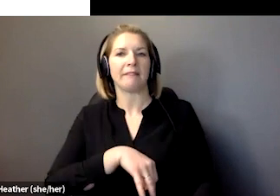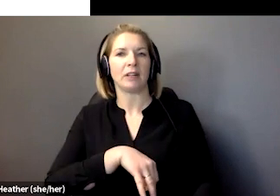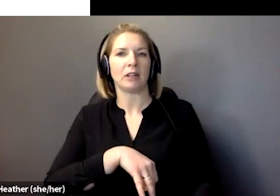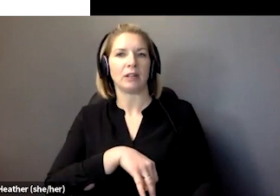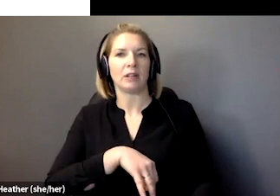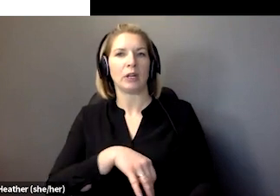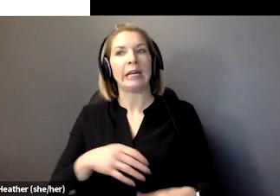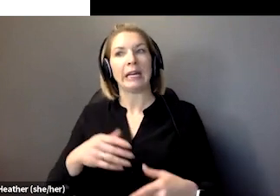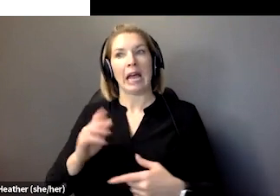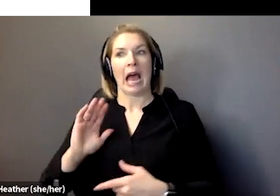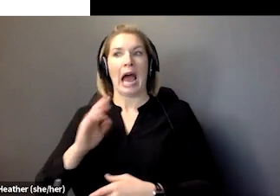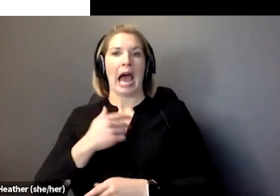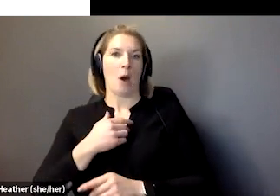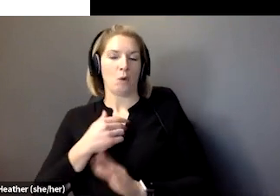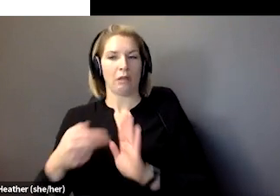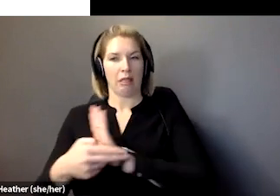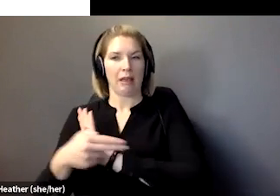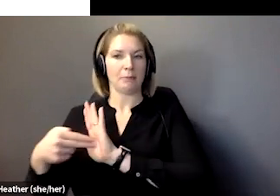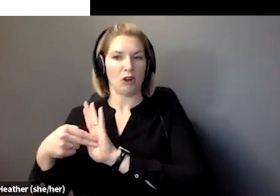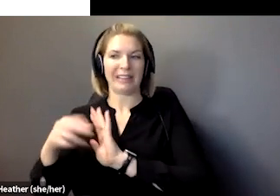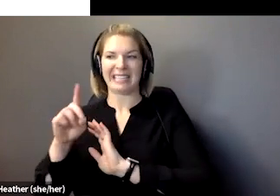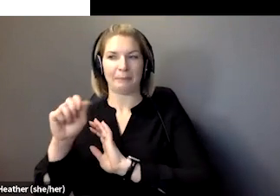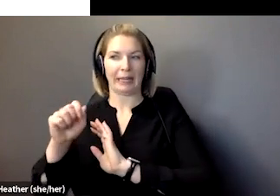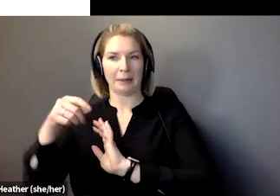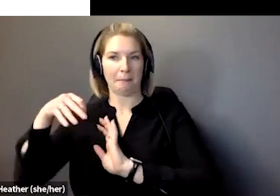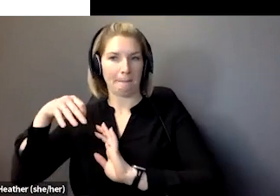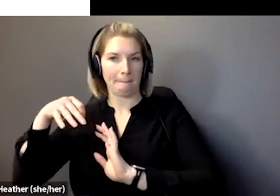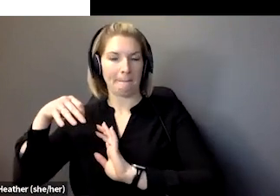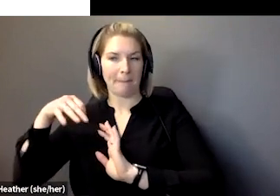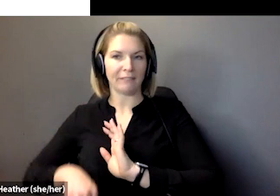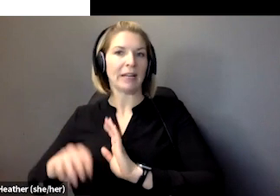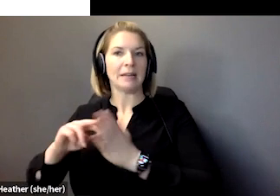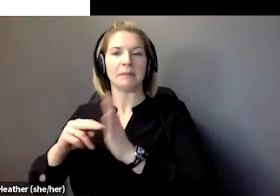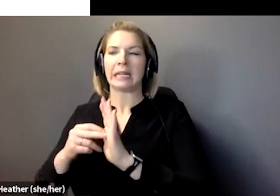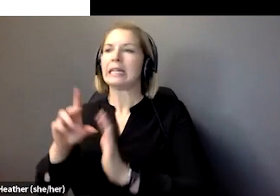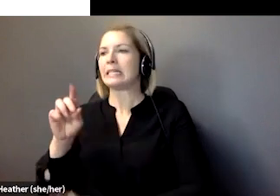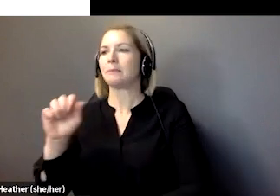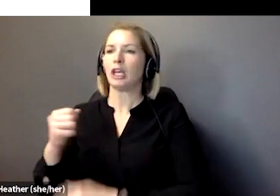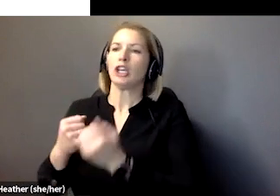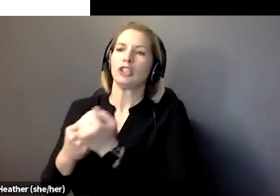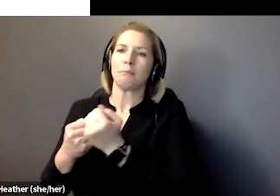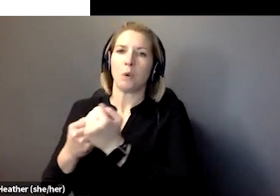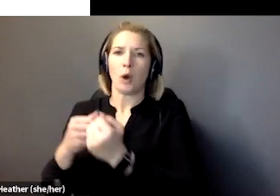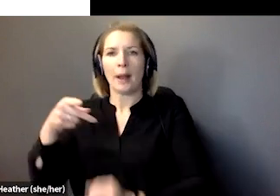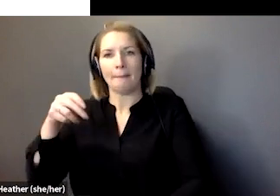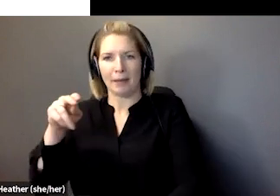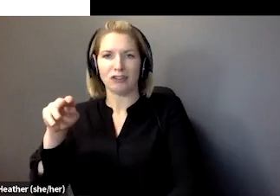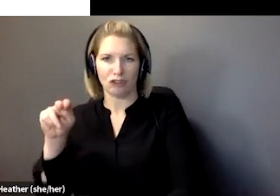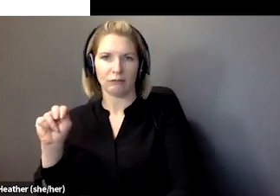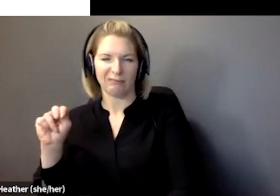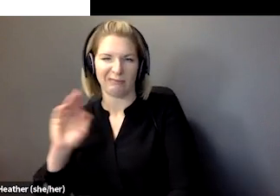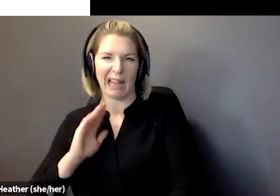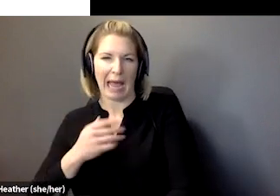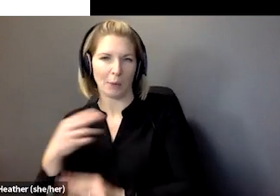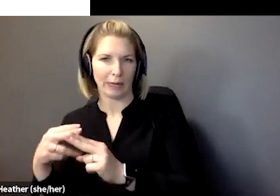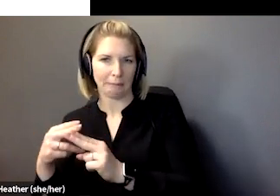disability support pension. The second need was that people with disability support needs